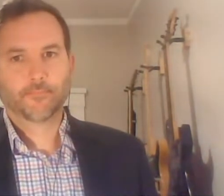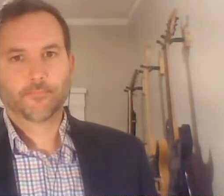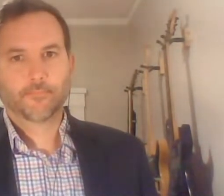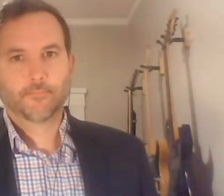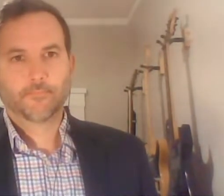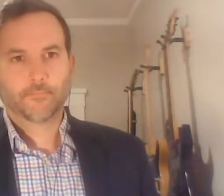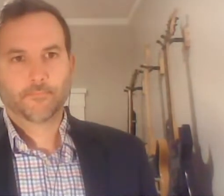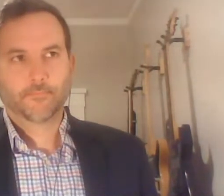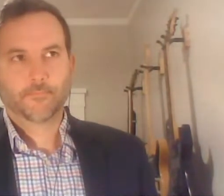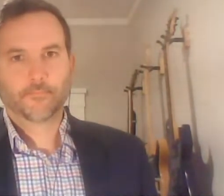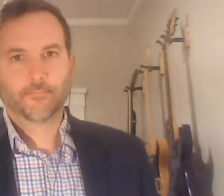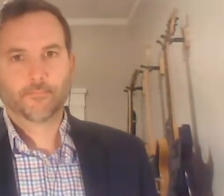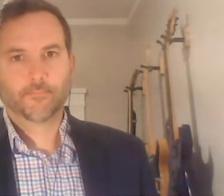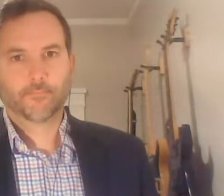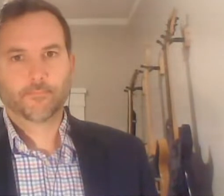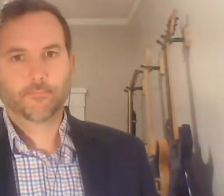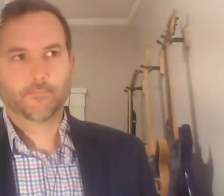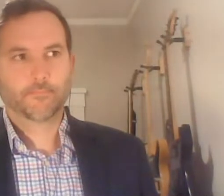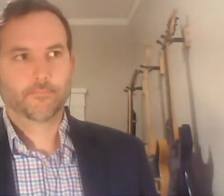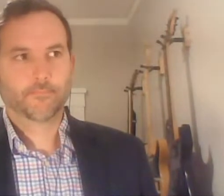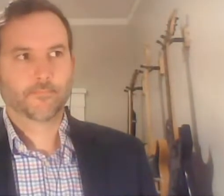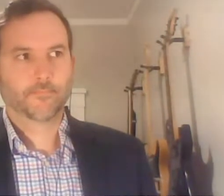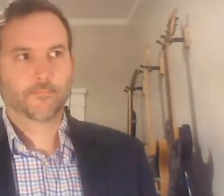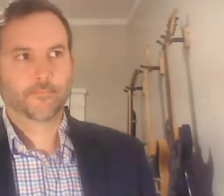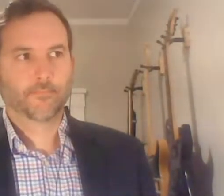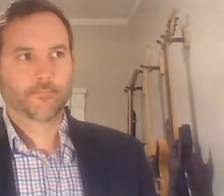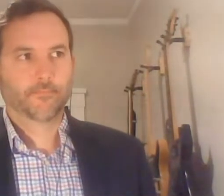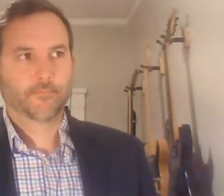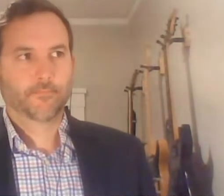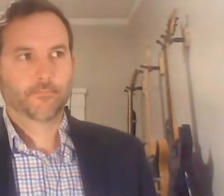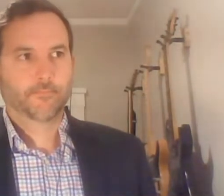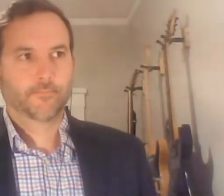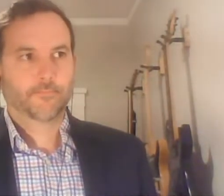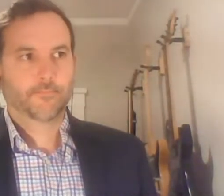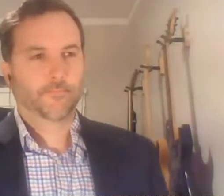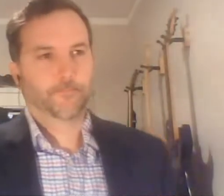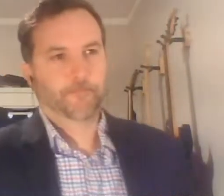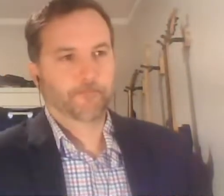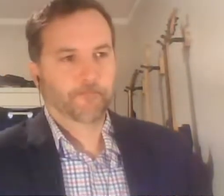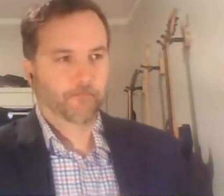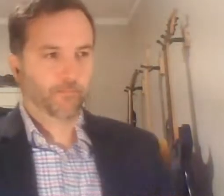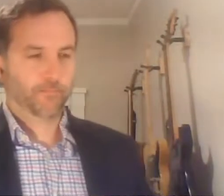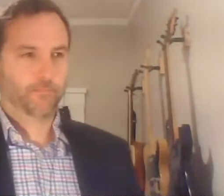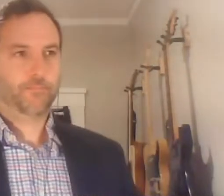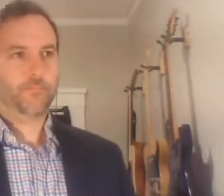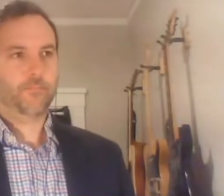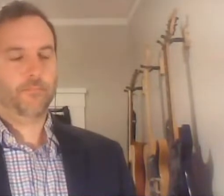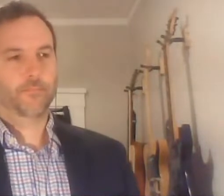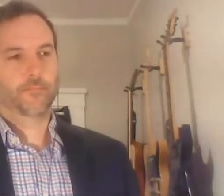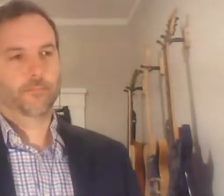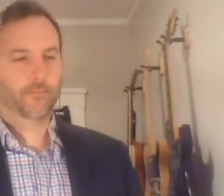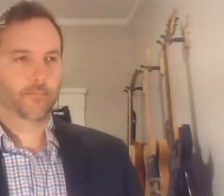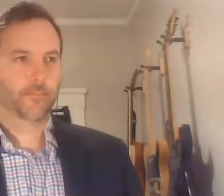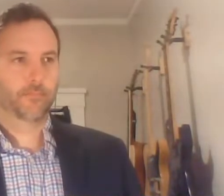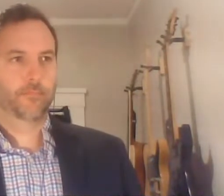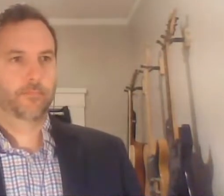hearings, workshops, and conferences and creates practical and plain language educational programs for